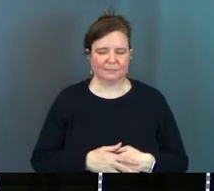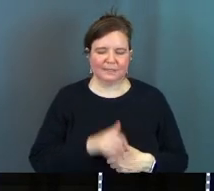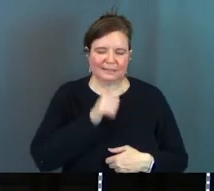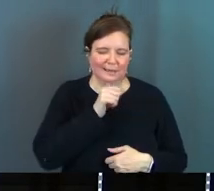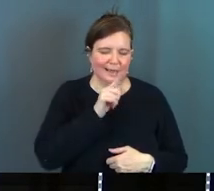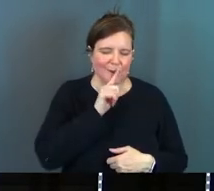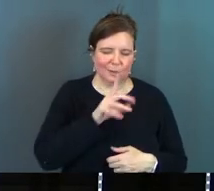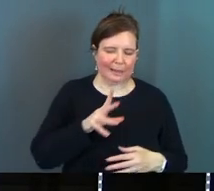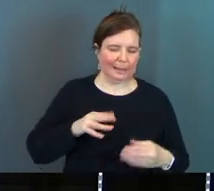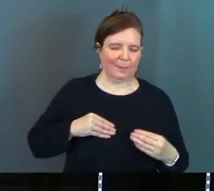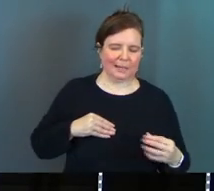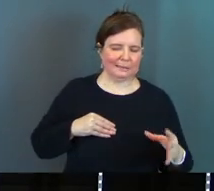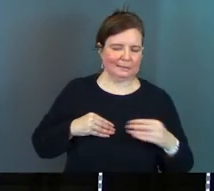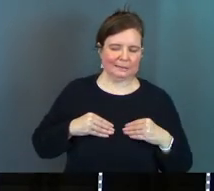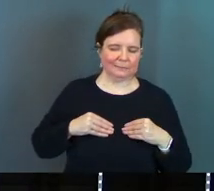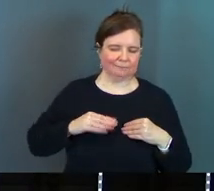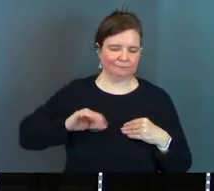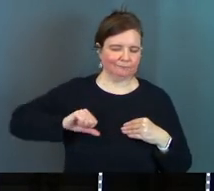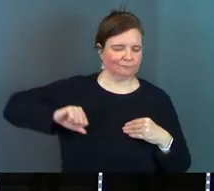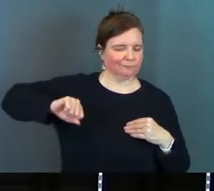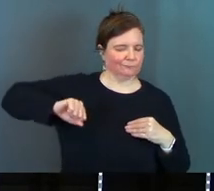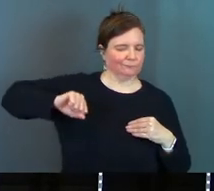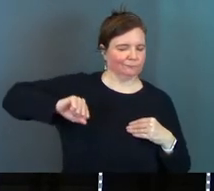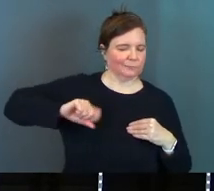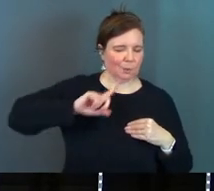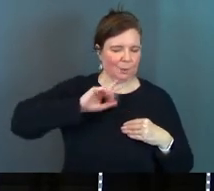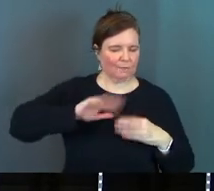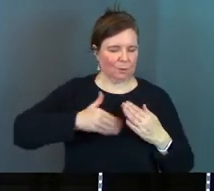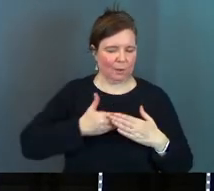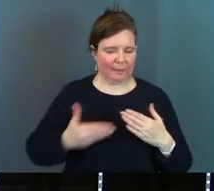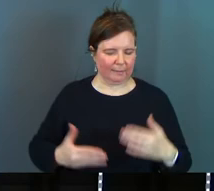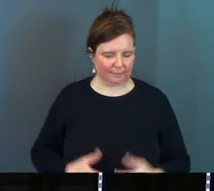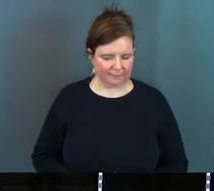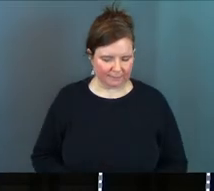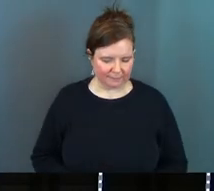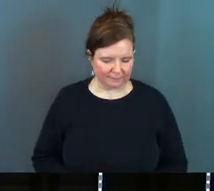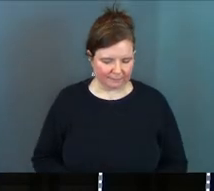not really embracing the reality of this whole thing